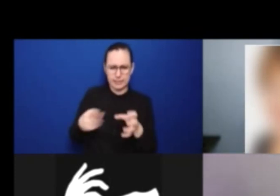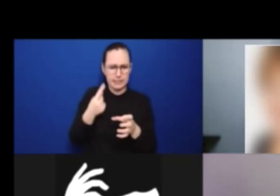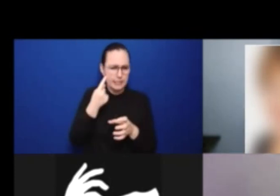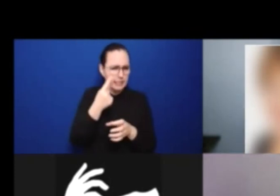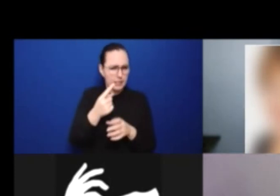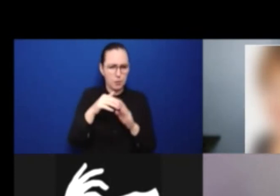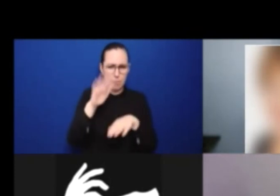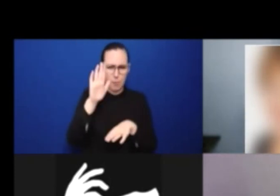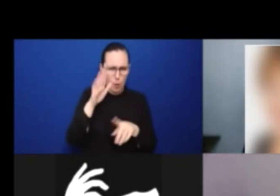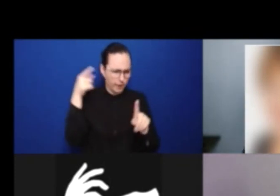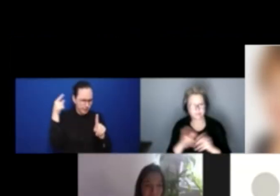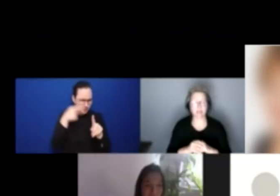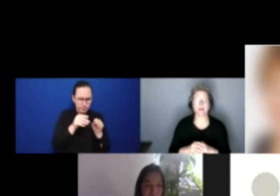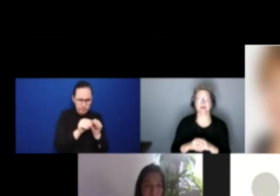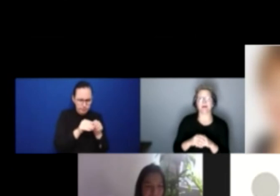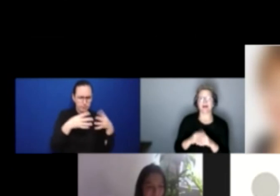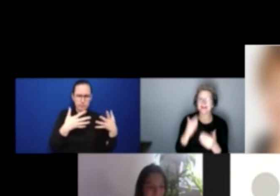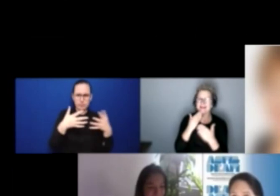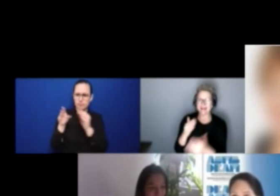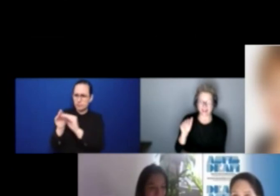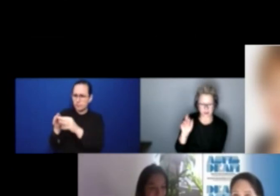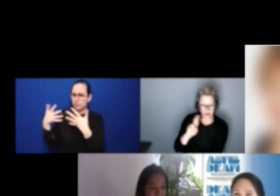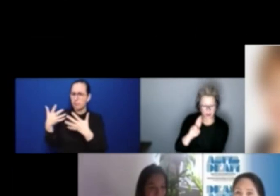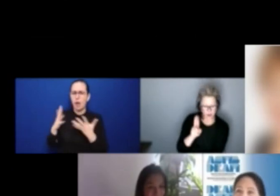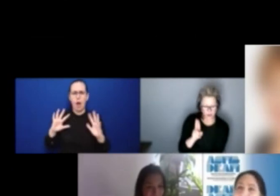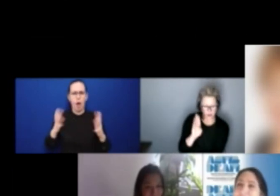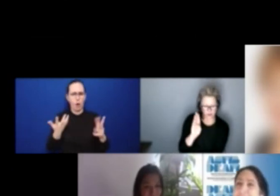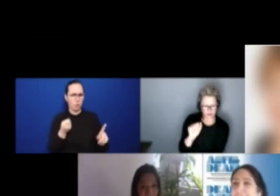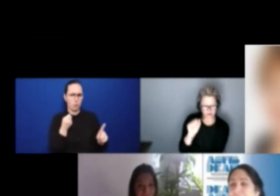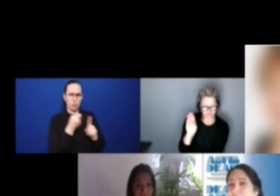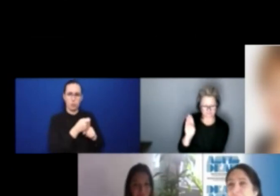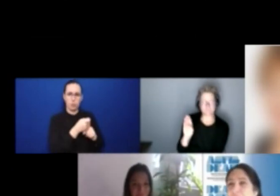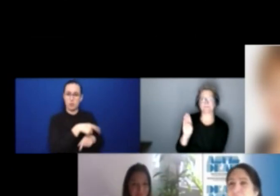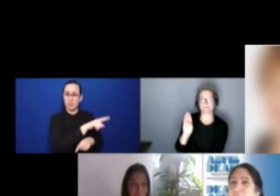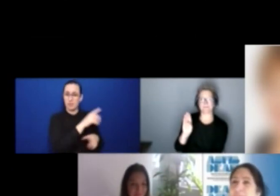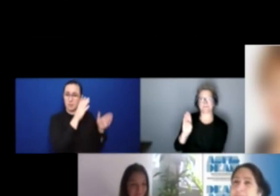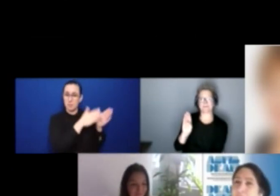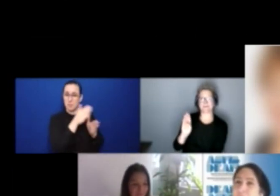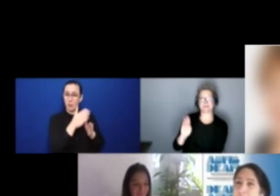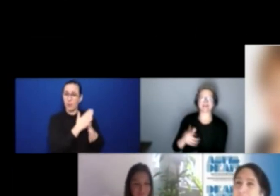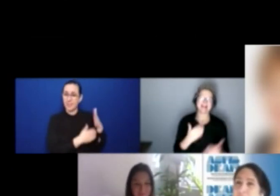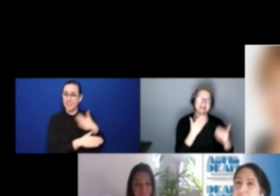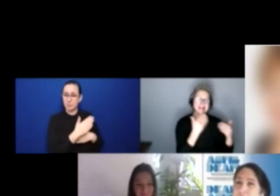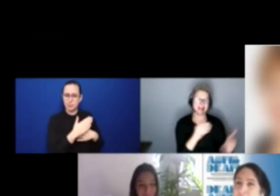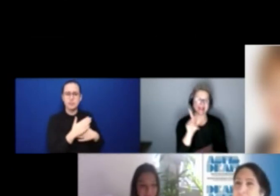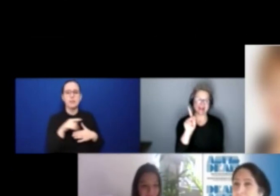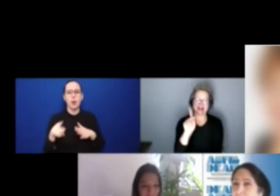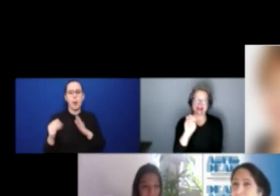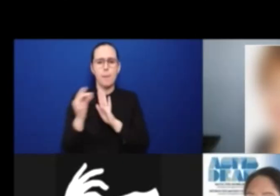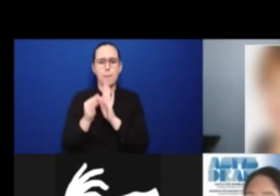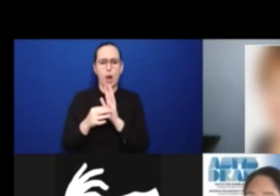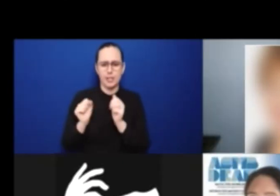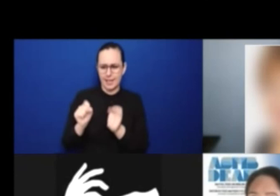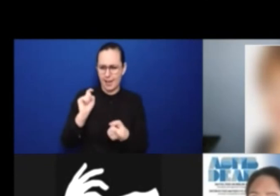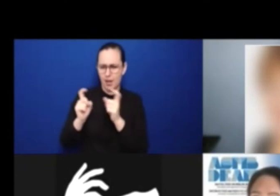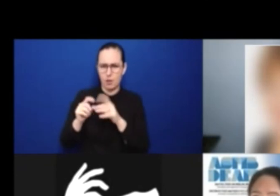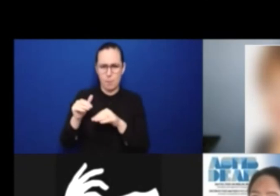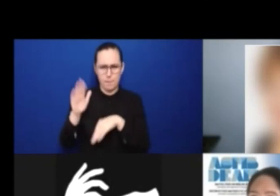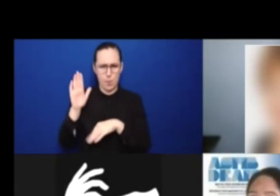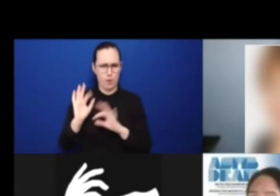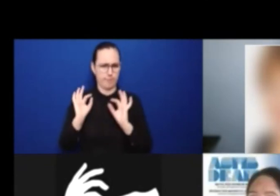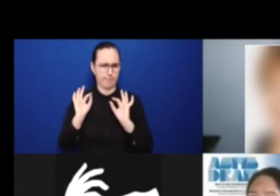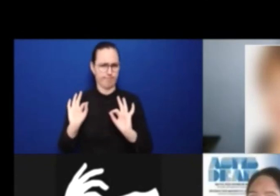our meeting. The floor is yours. Thank you, Keiko. So I'm going to try to share my screen